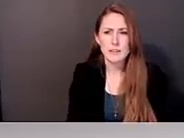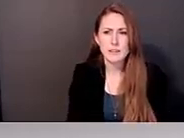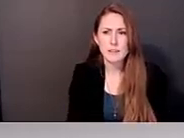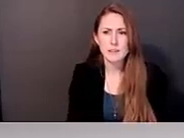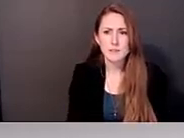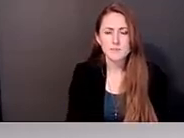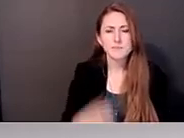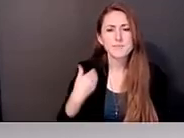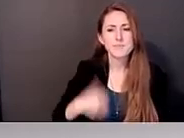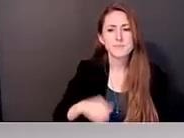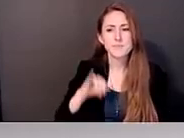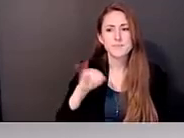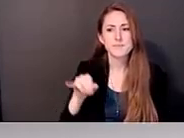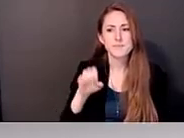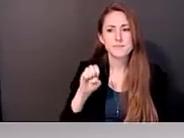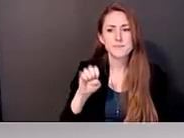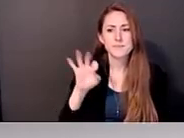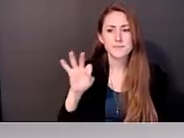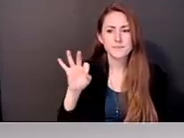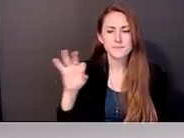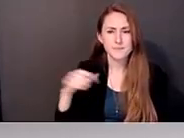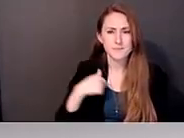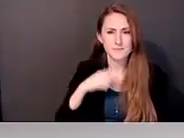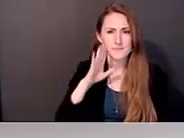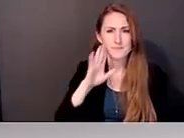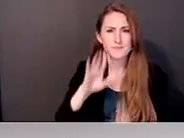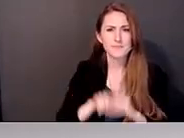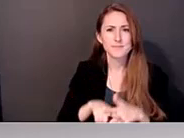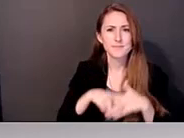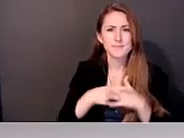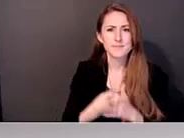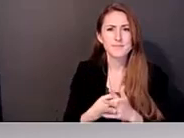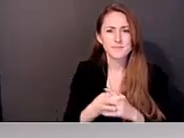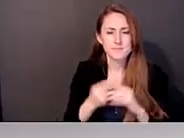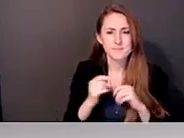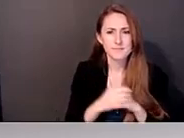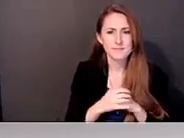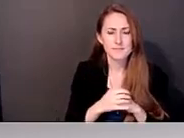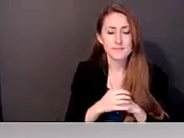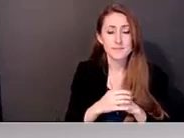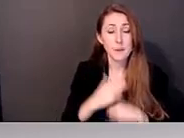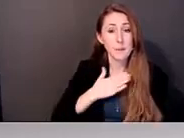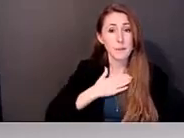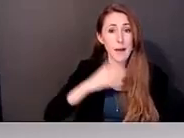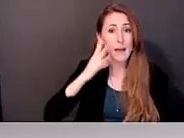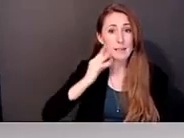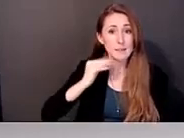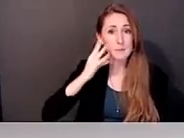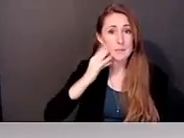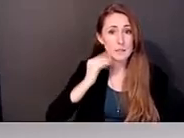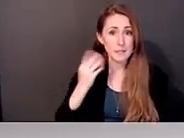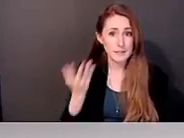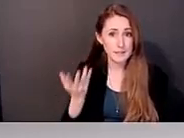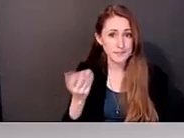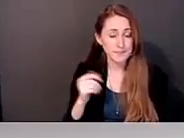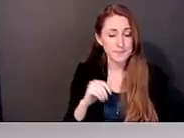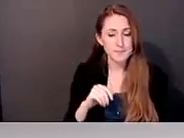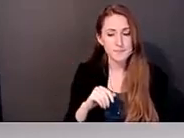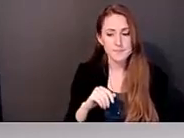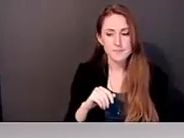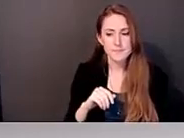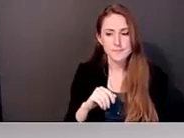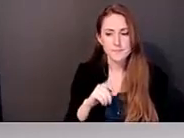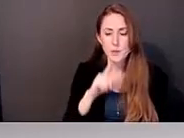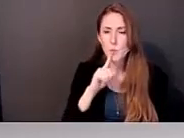This is Jeff. I'll start out with this one. Um, in my experience, it comes down to meeting